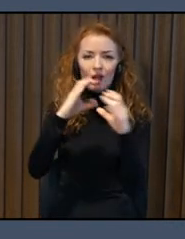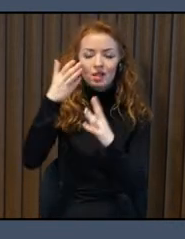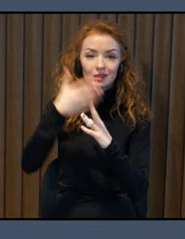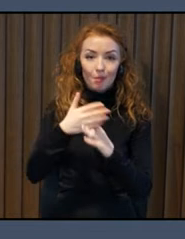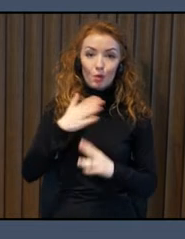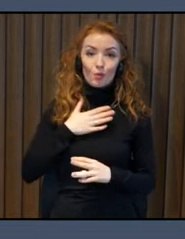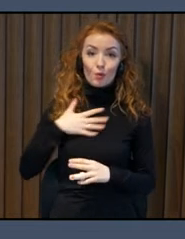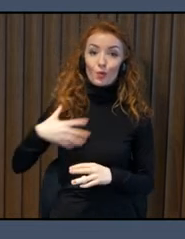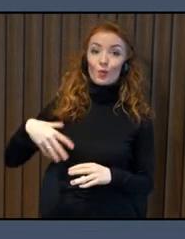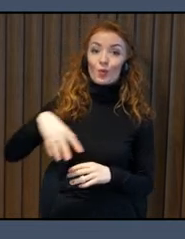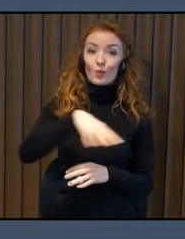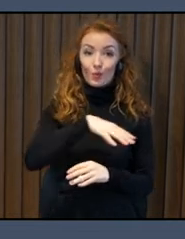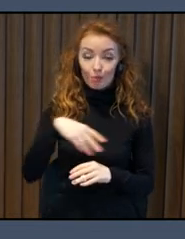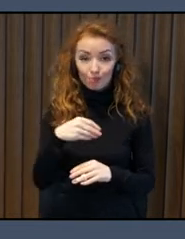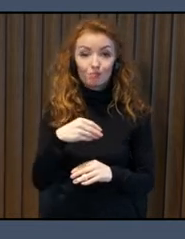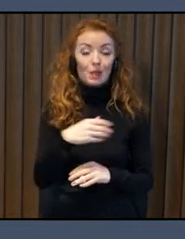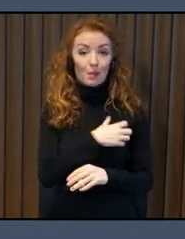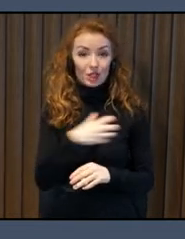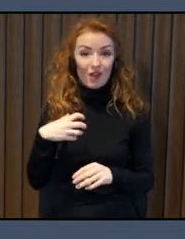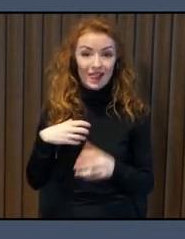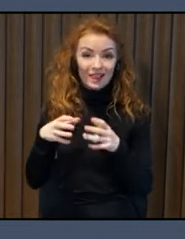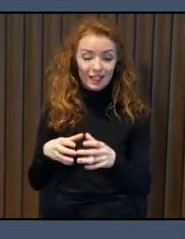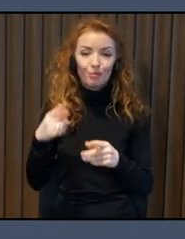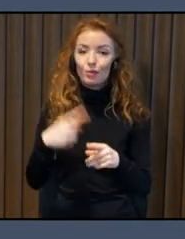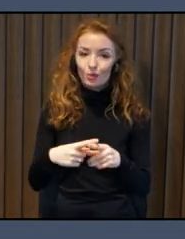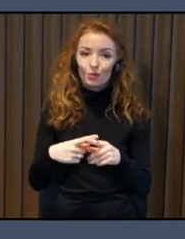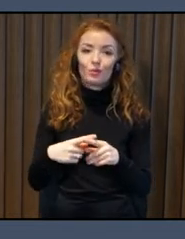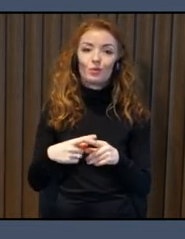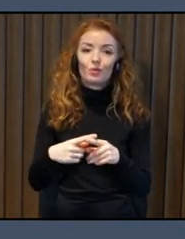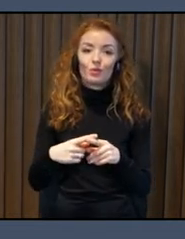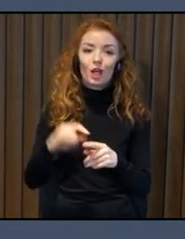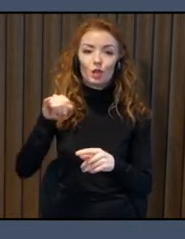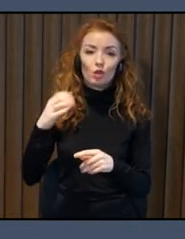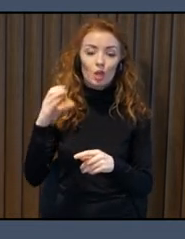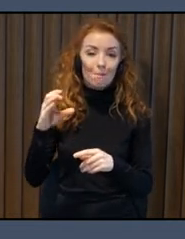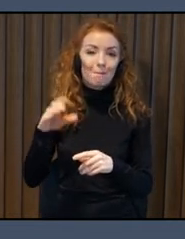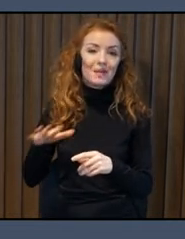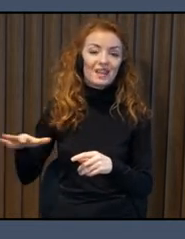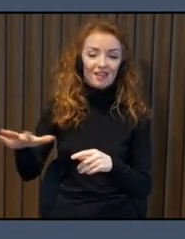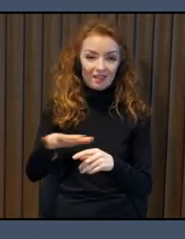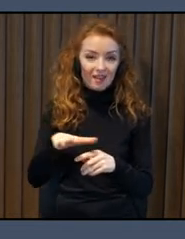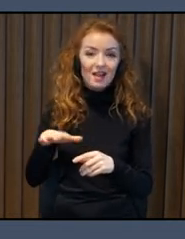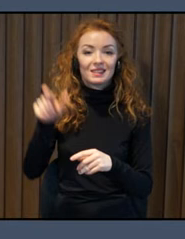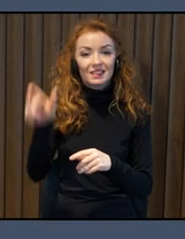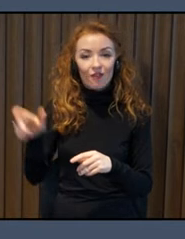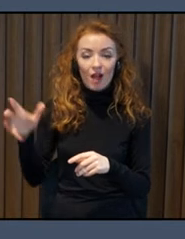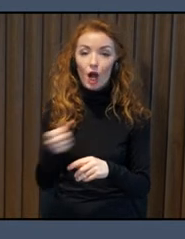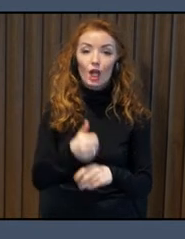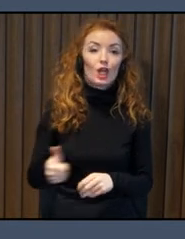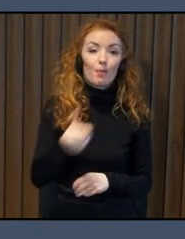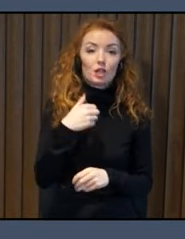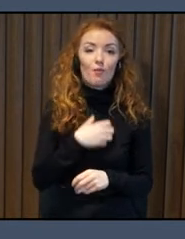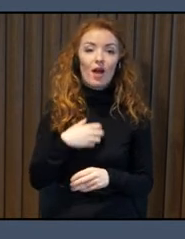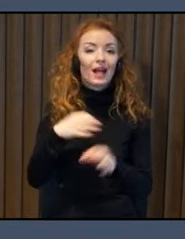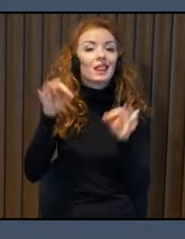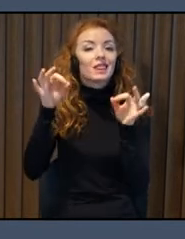Rights Federation. And one thing that we did was to make a contract between us partners to make it more